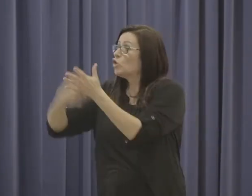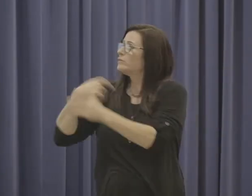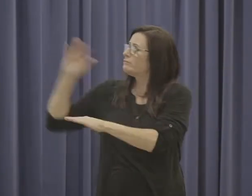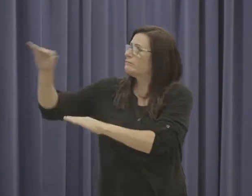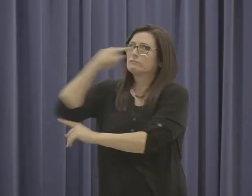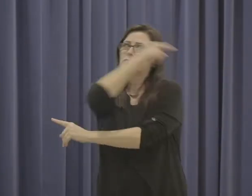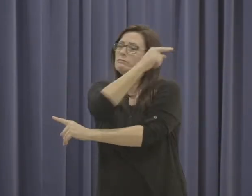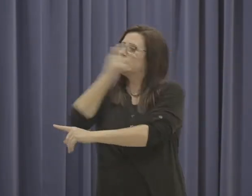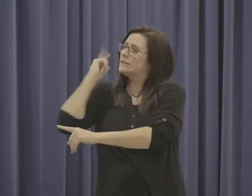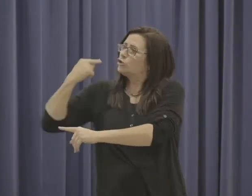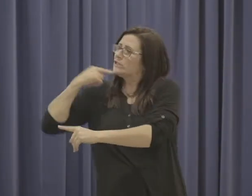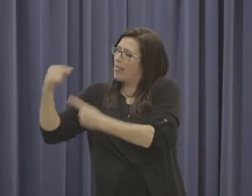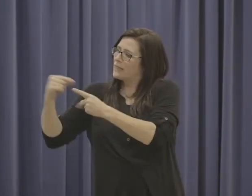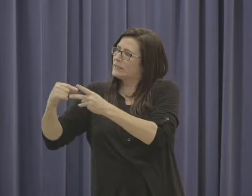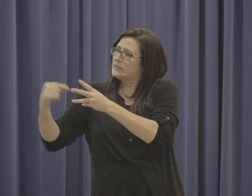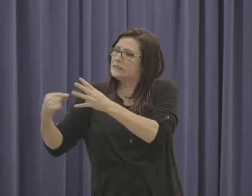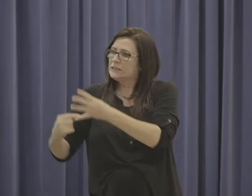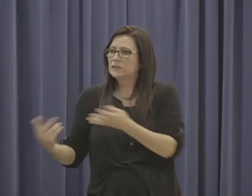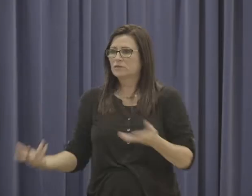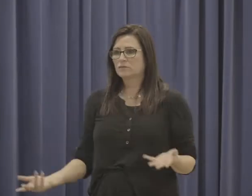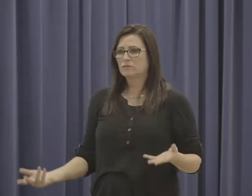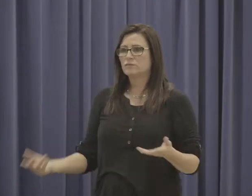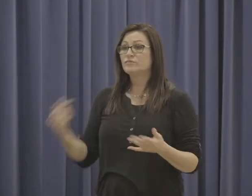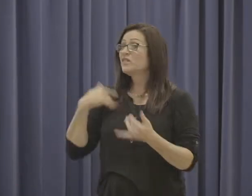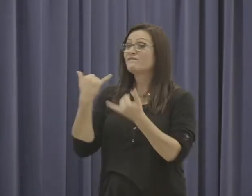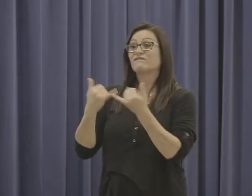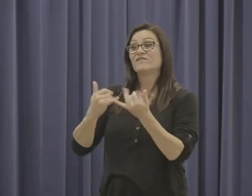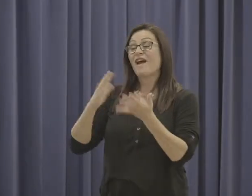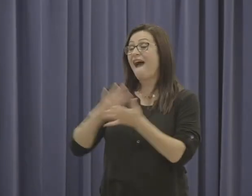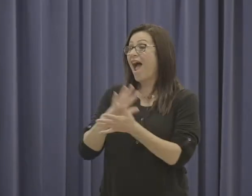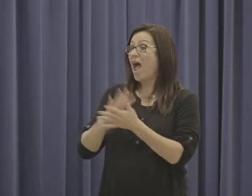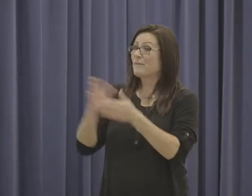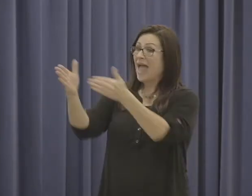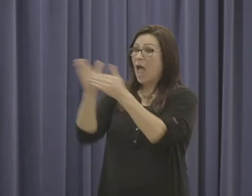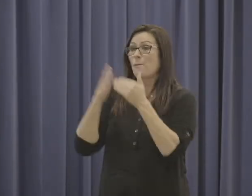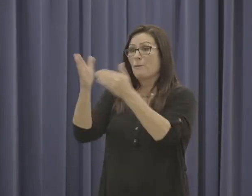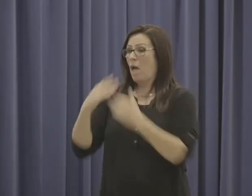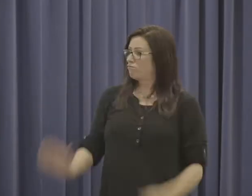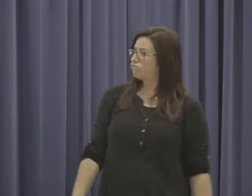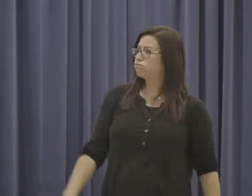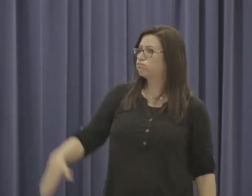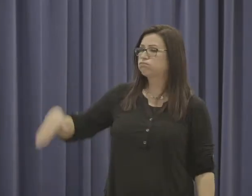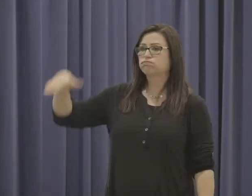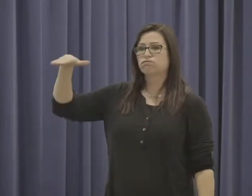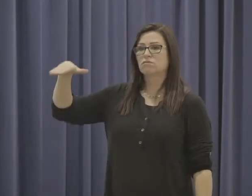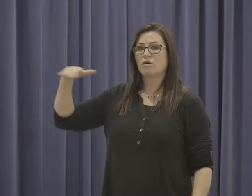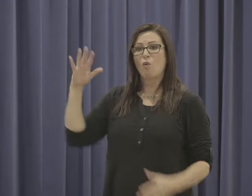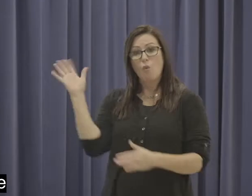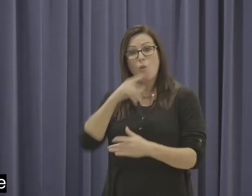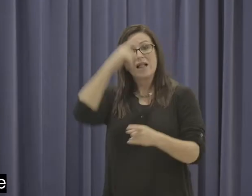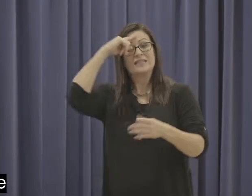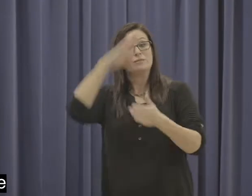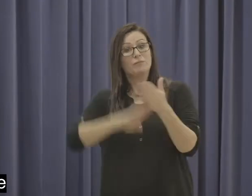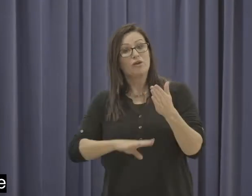how he was doing at school. I must say I've been very happy with all the help we have received from Mako over the years.